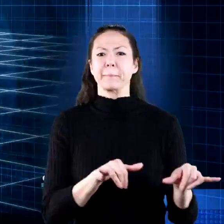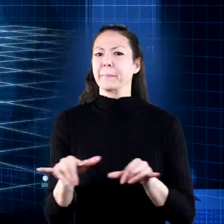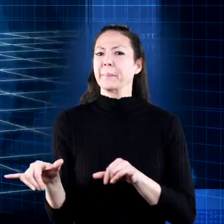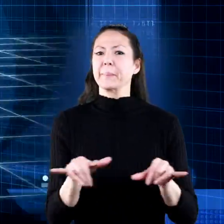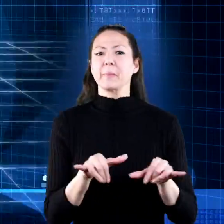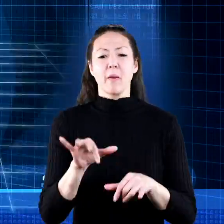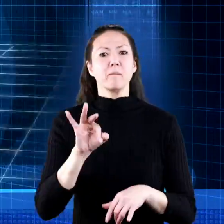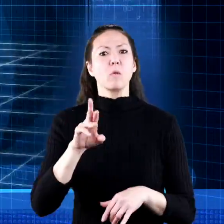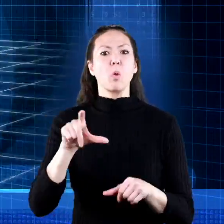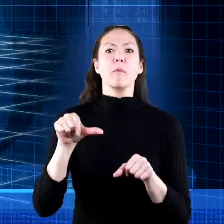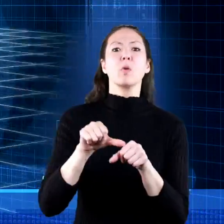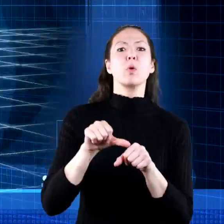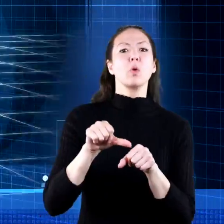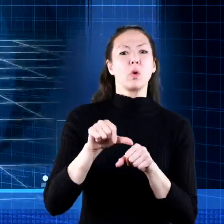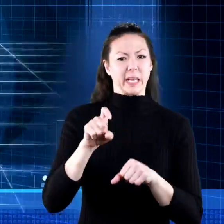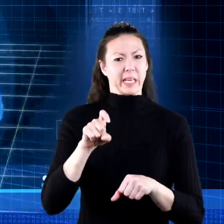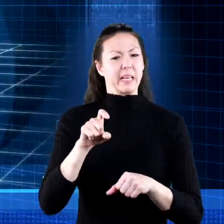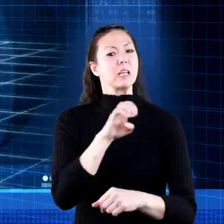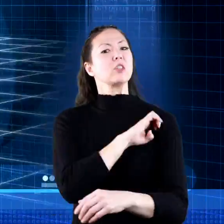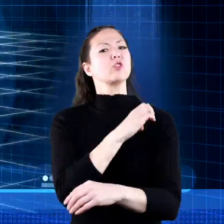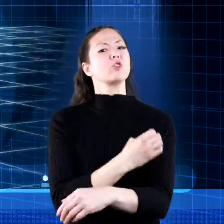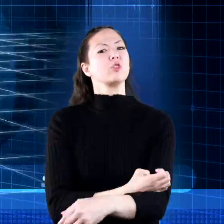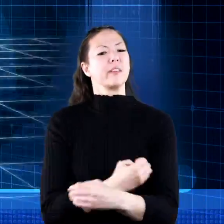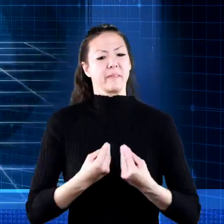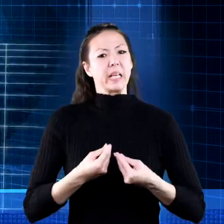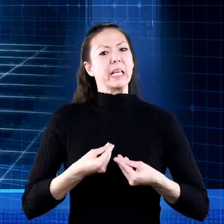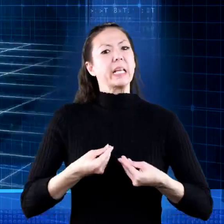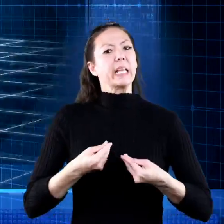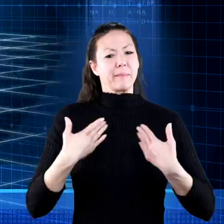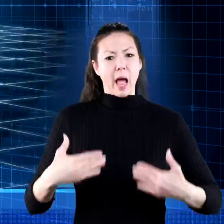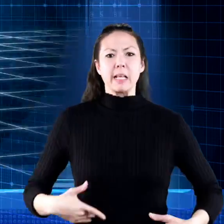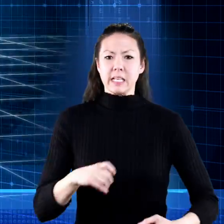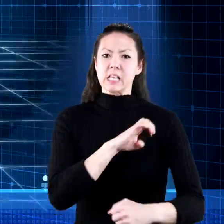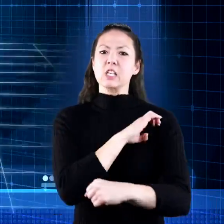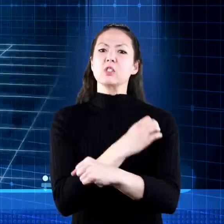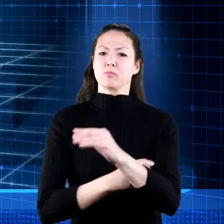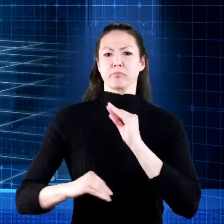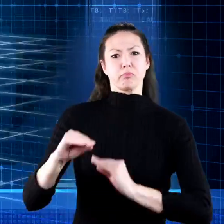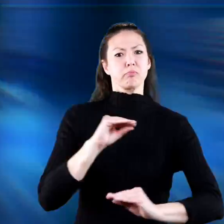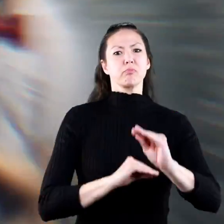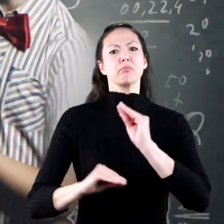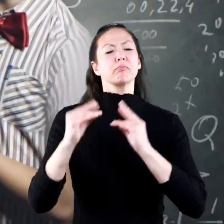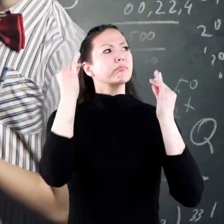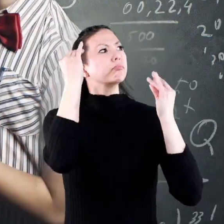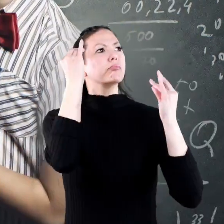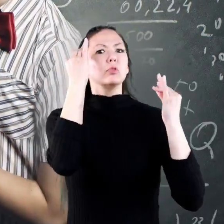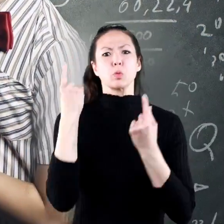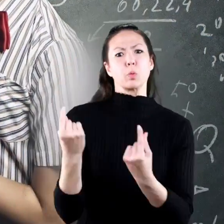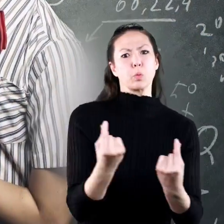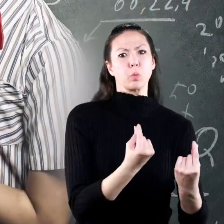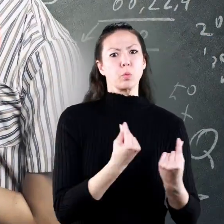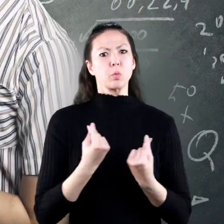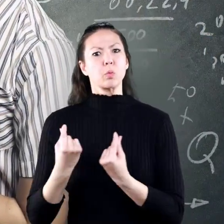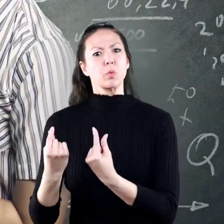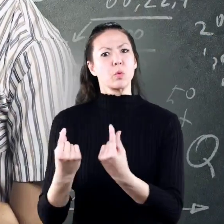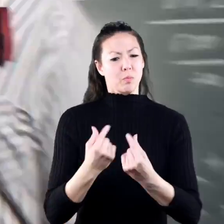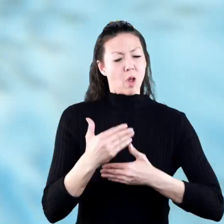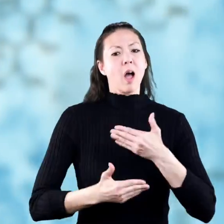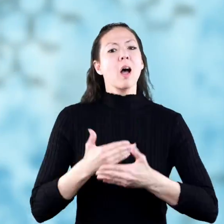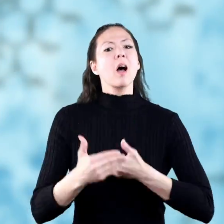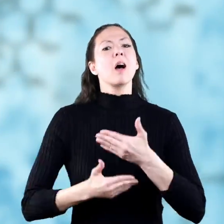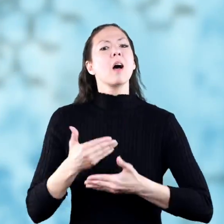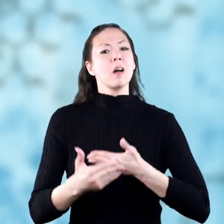an engine. Fuel goes in and fuel turns into energy. Energy to move, to think, and to do things.